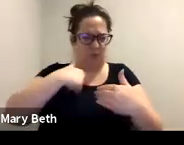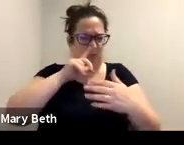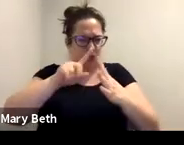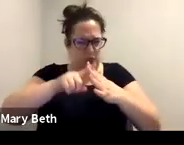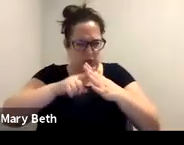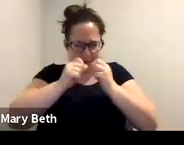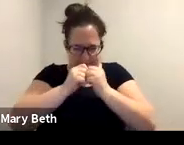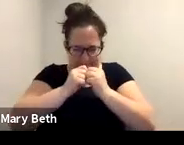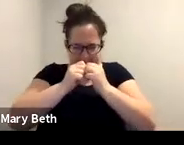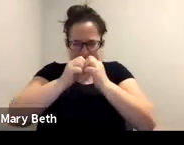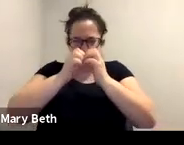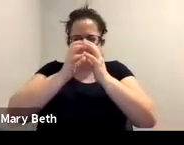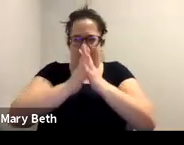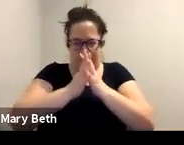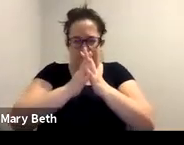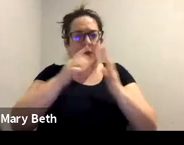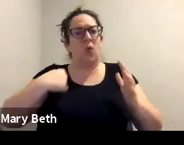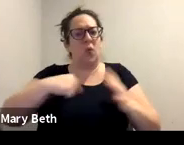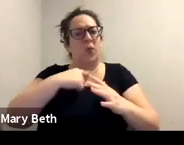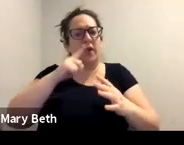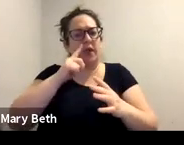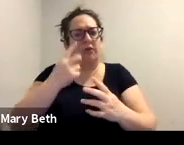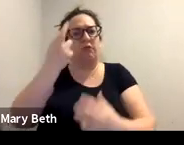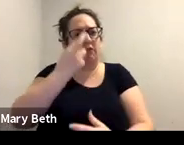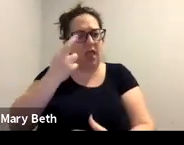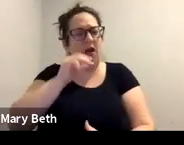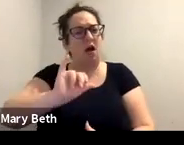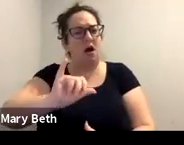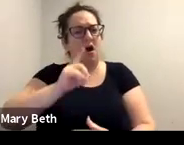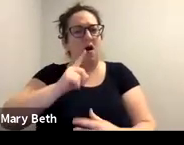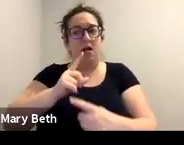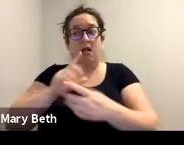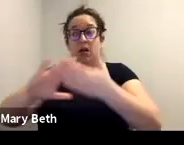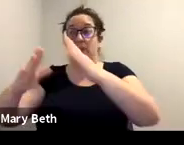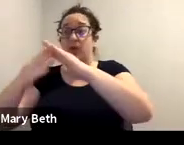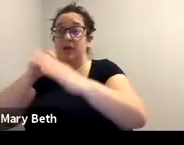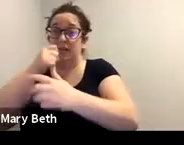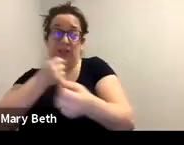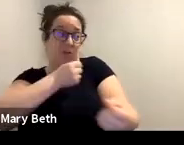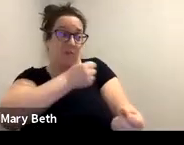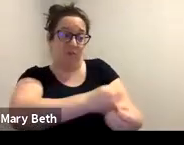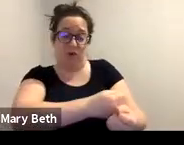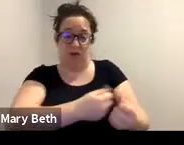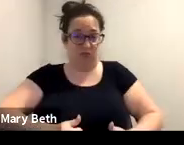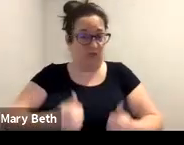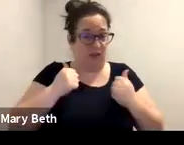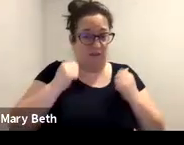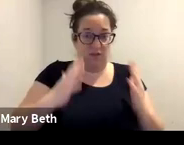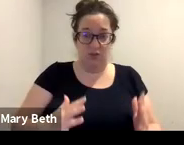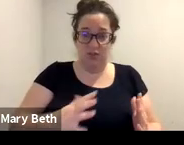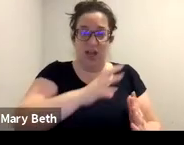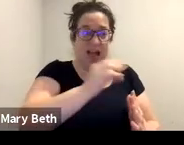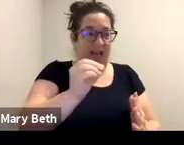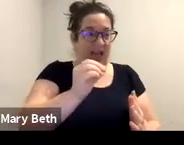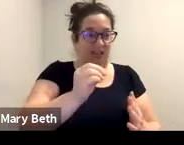survivors don't necessarily get the complete support that they need from community support systems also burnout in trying to support